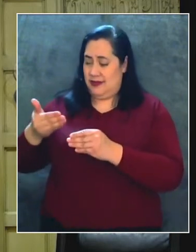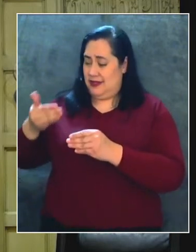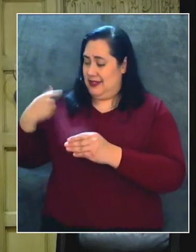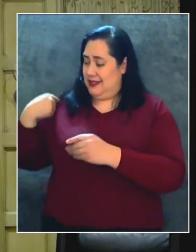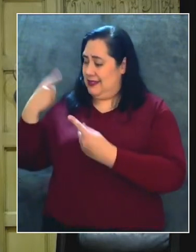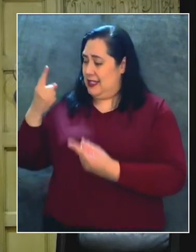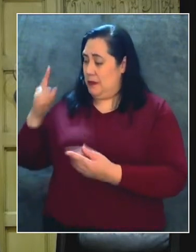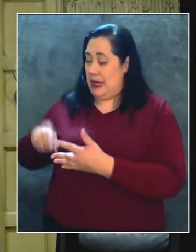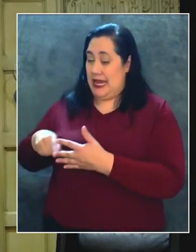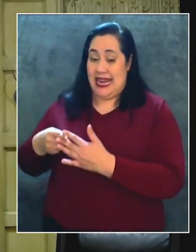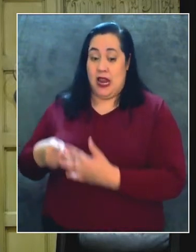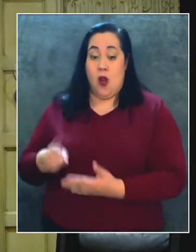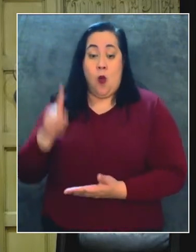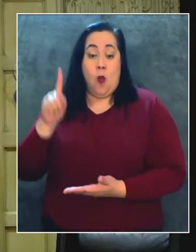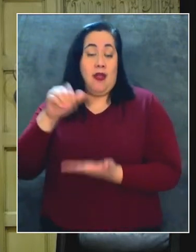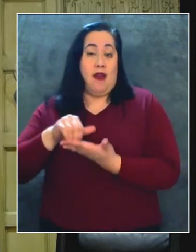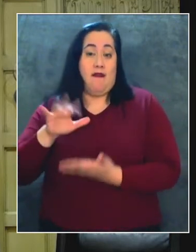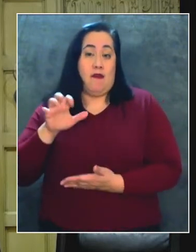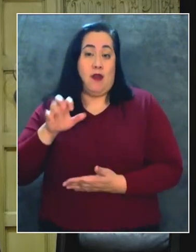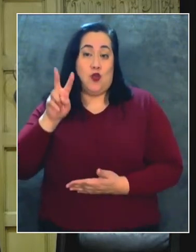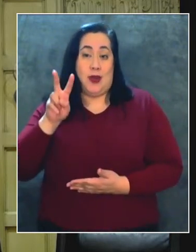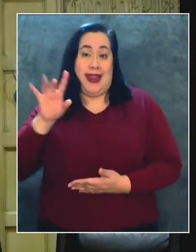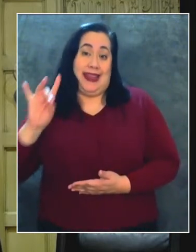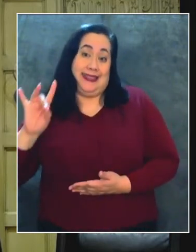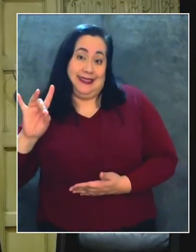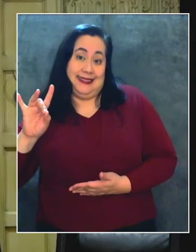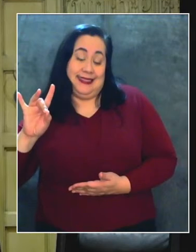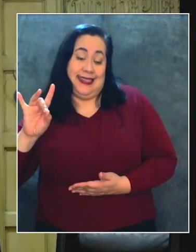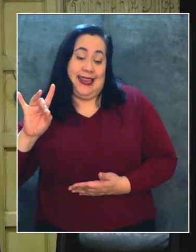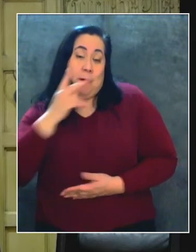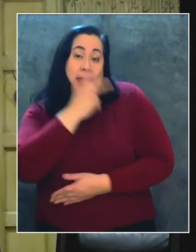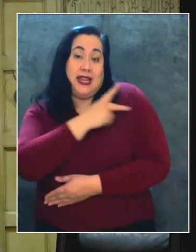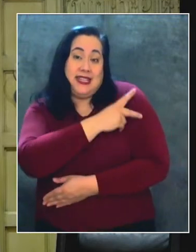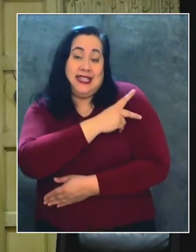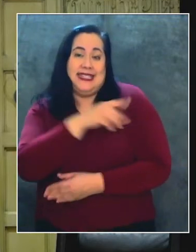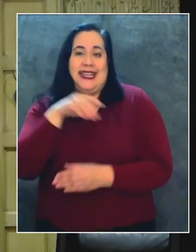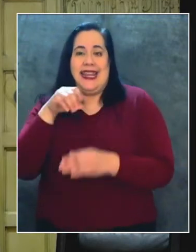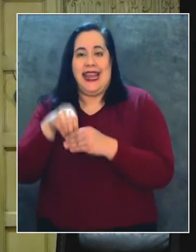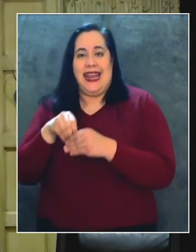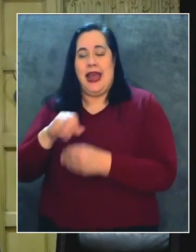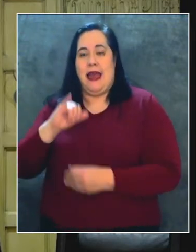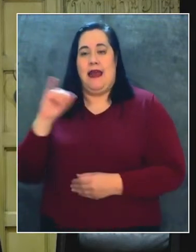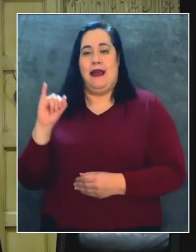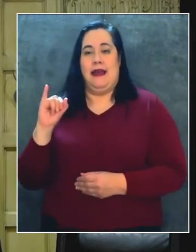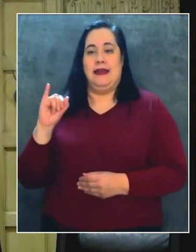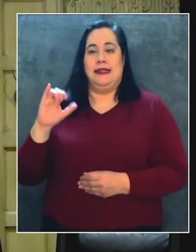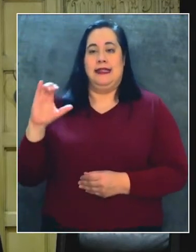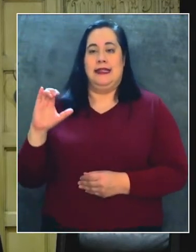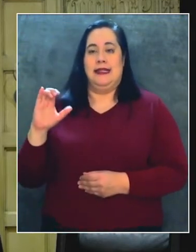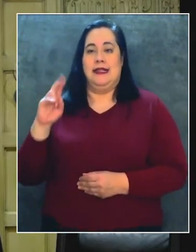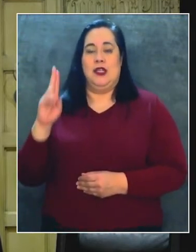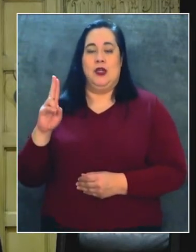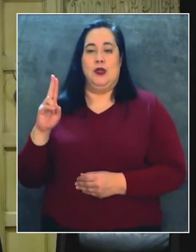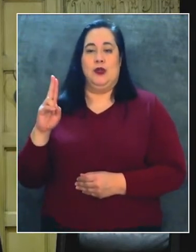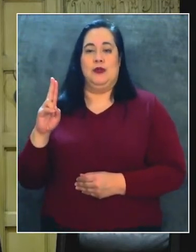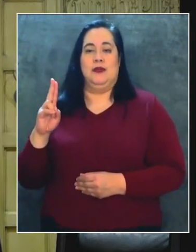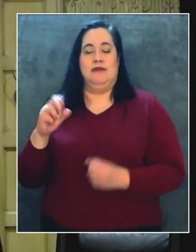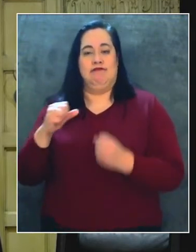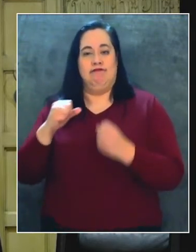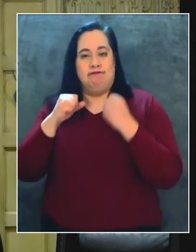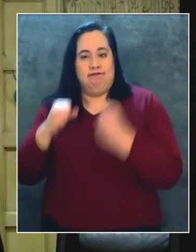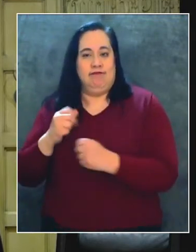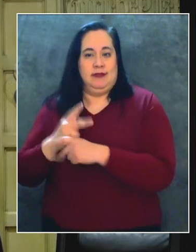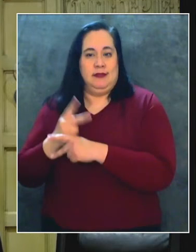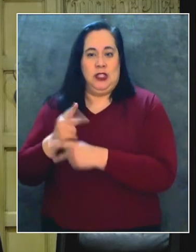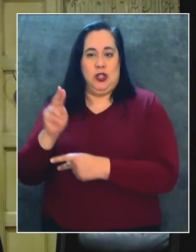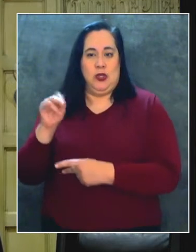1,528 pacientes están en nuestras unidades de cuidados intensivos. Si